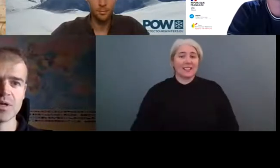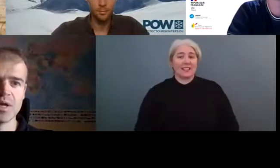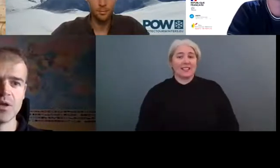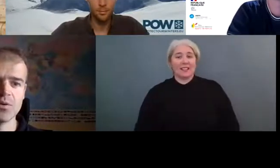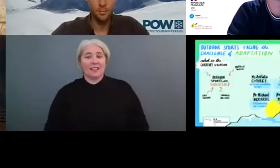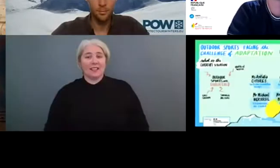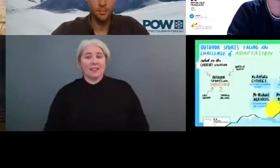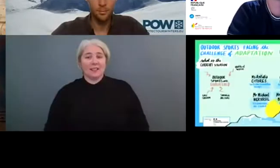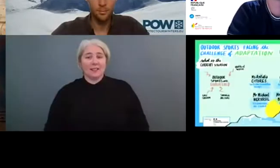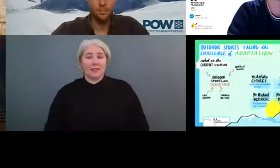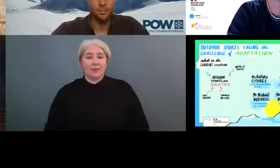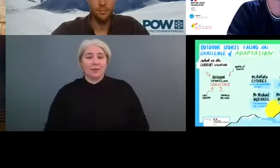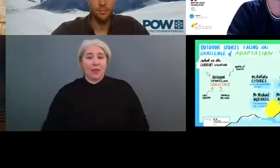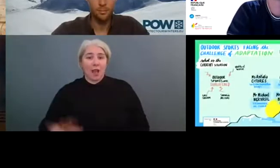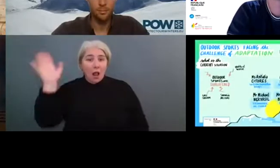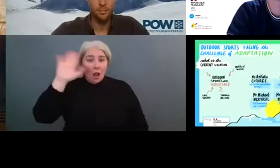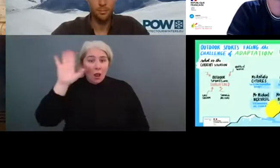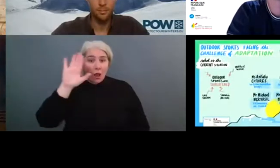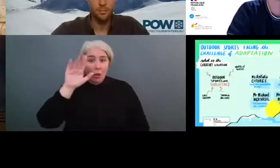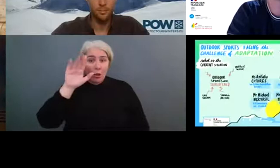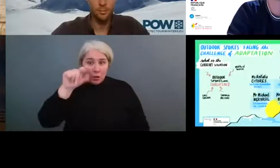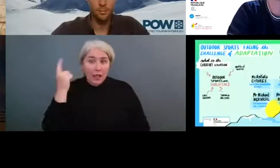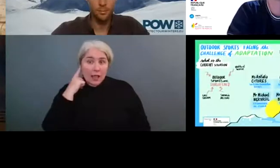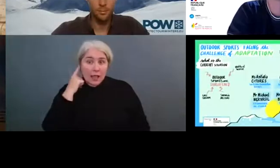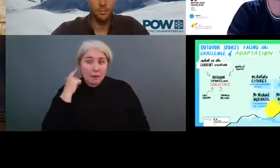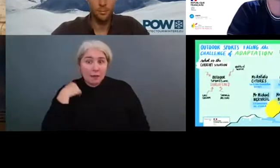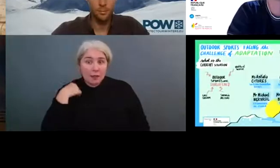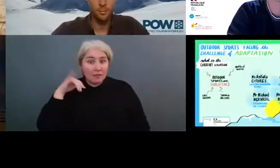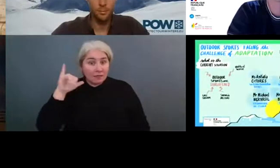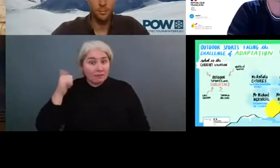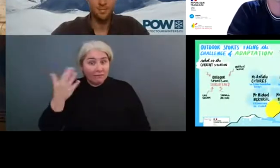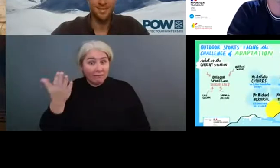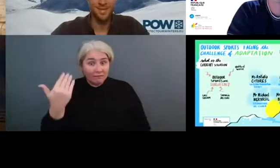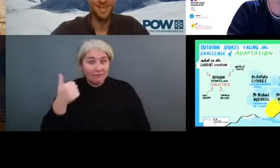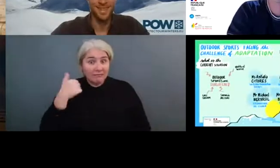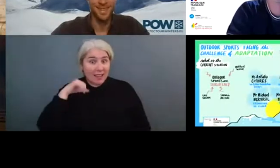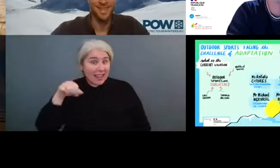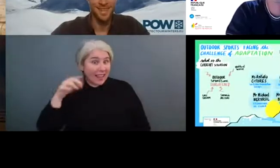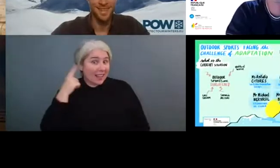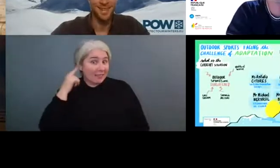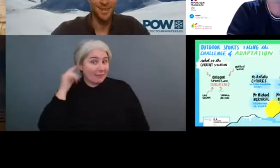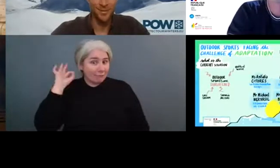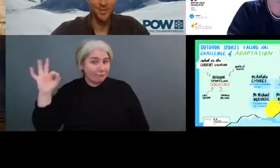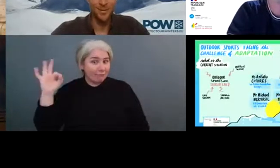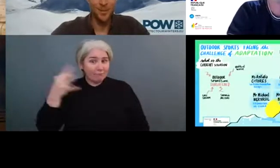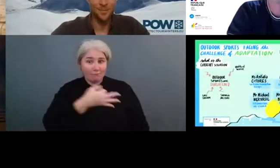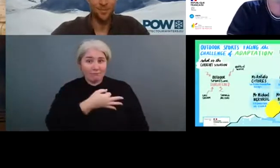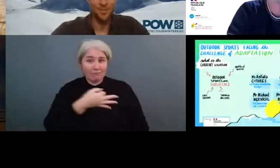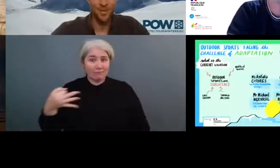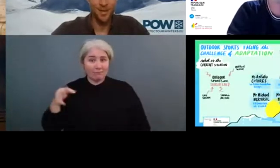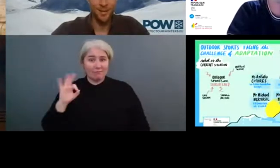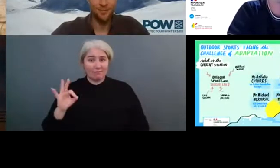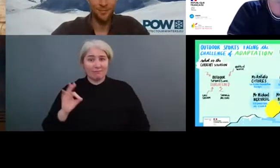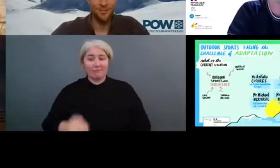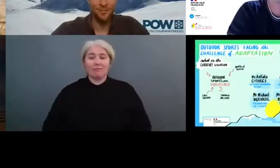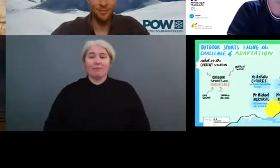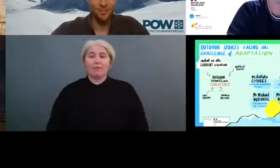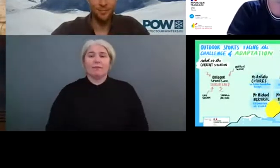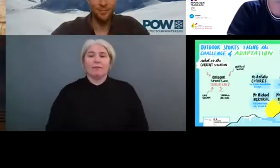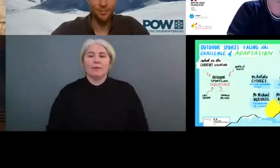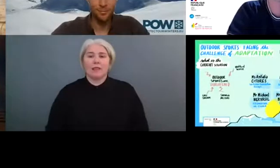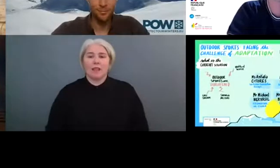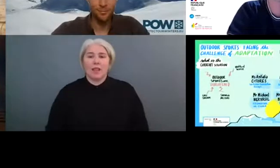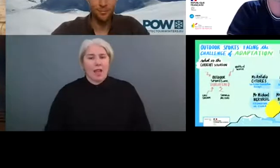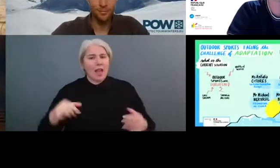out. Hello. Yeah, I can hear you. Yeah, perfect. And here is extremely important.